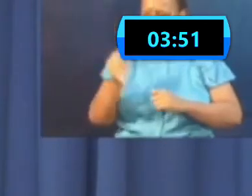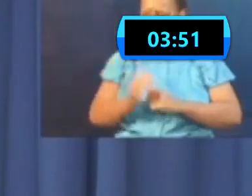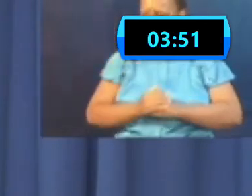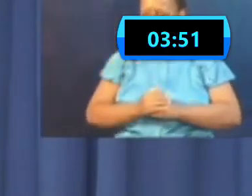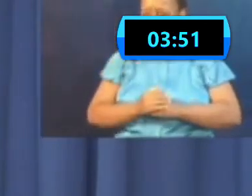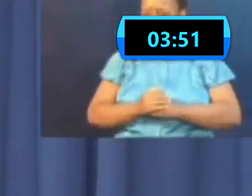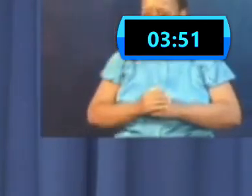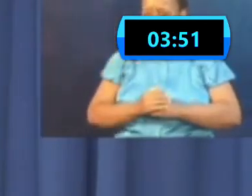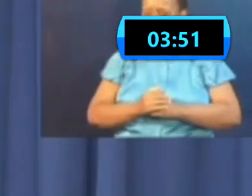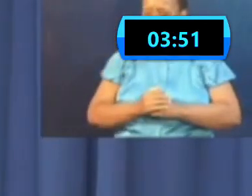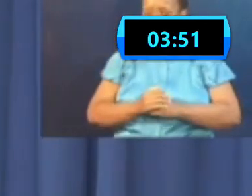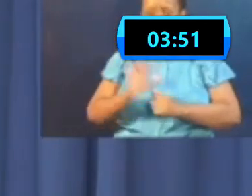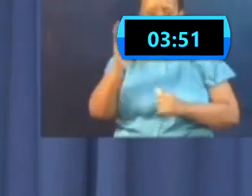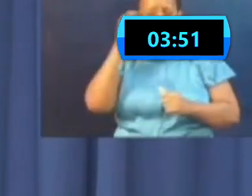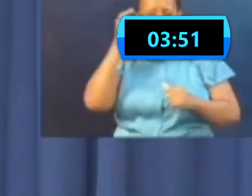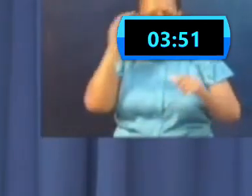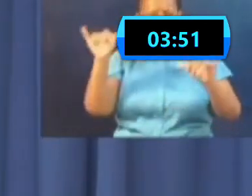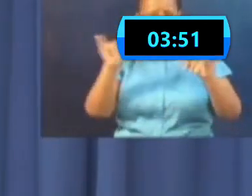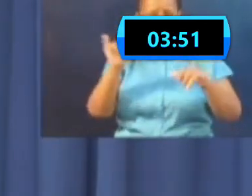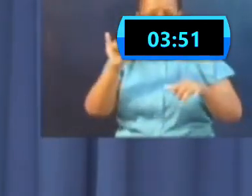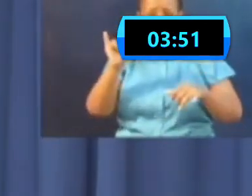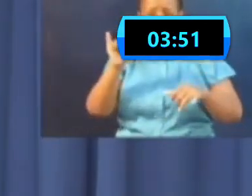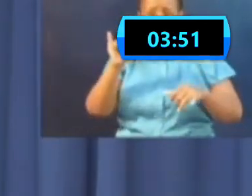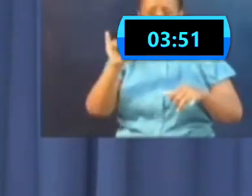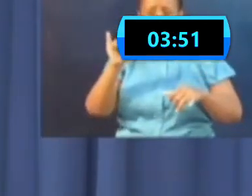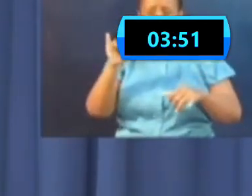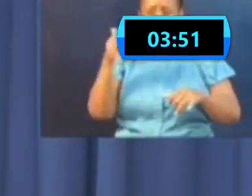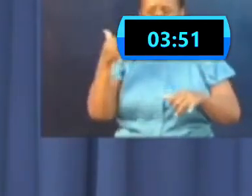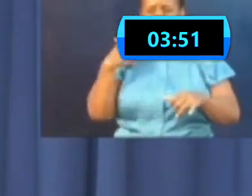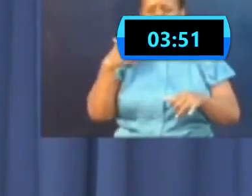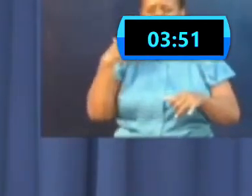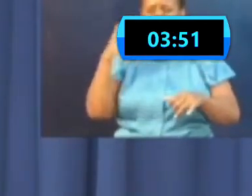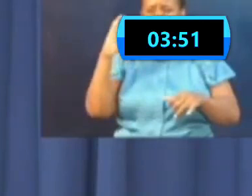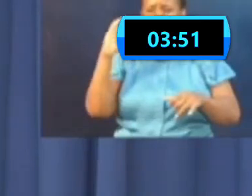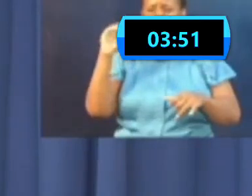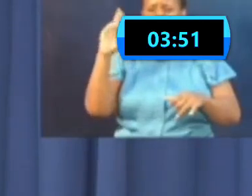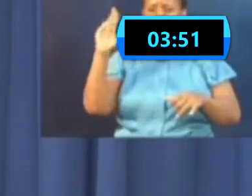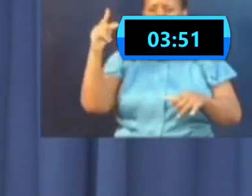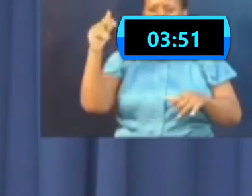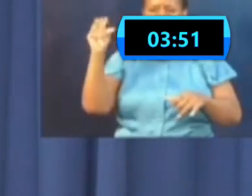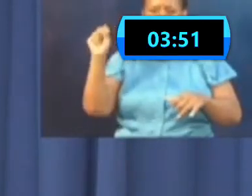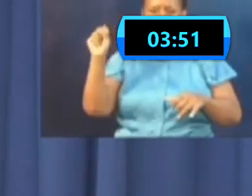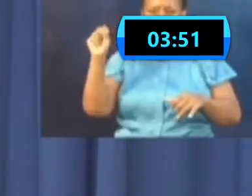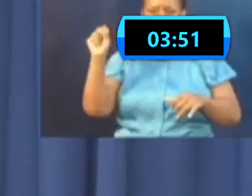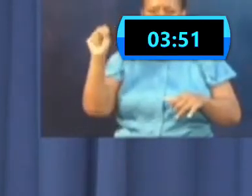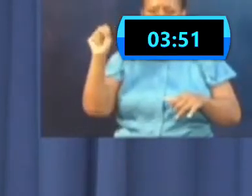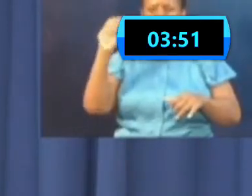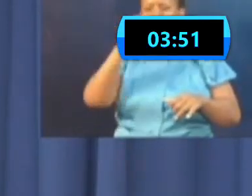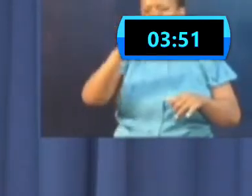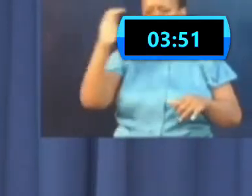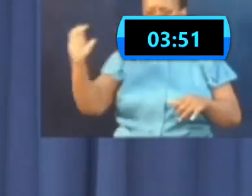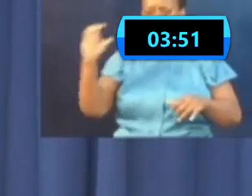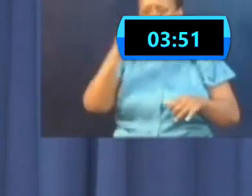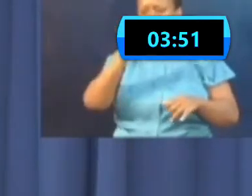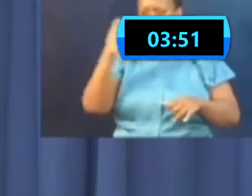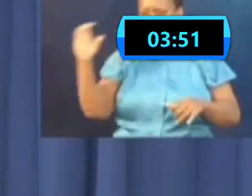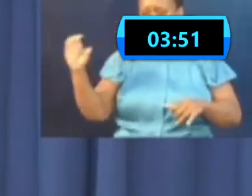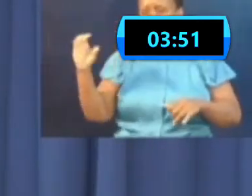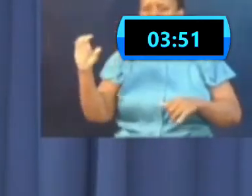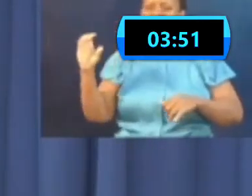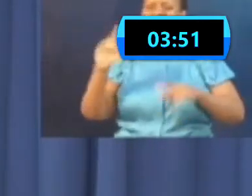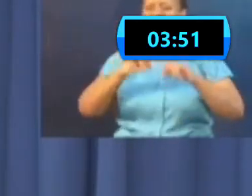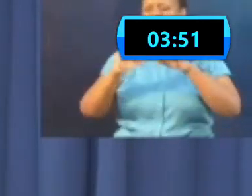Christi. So this applies across the board, because we don't want it to be said we are penalizing any one person